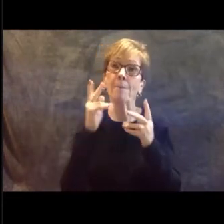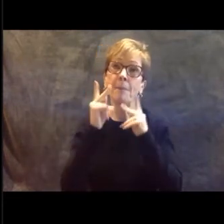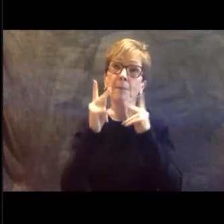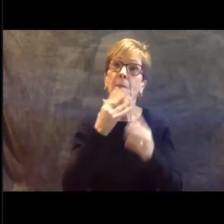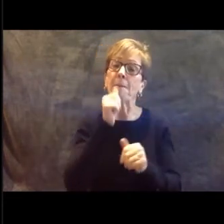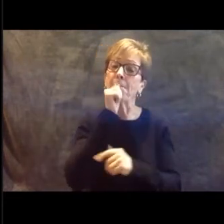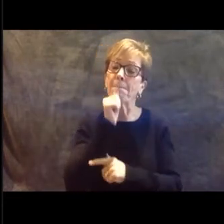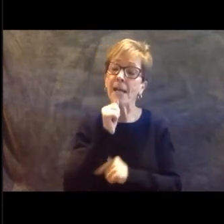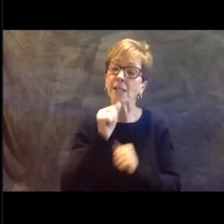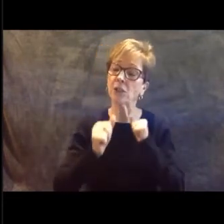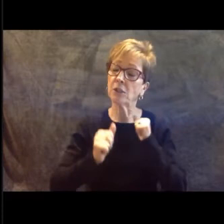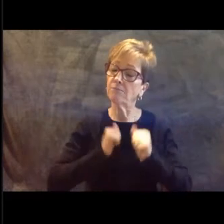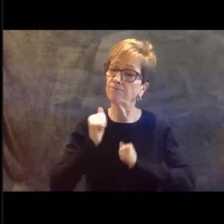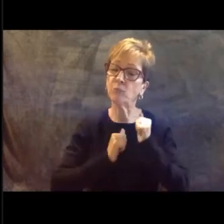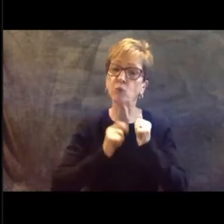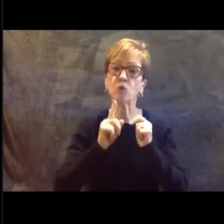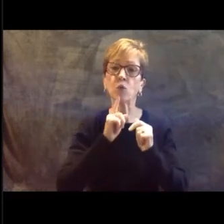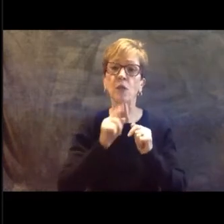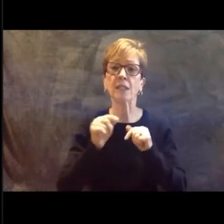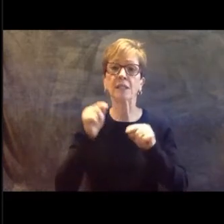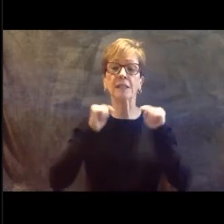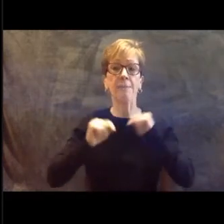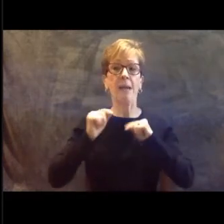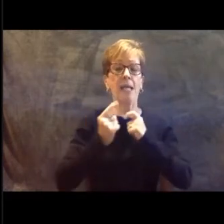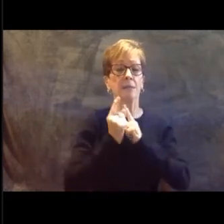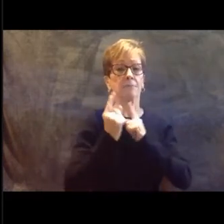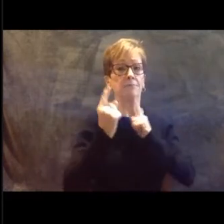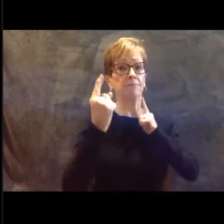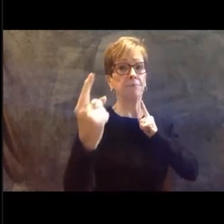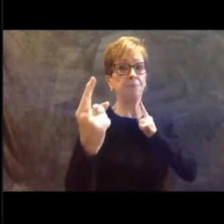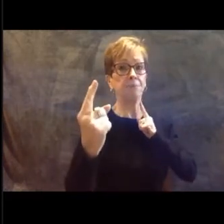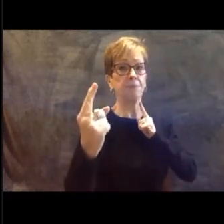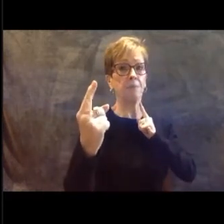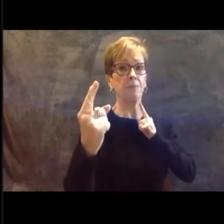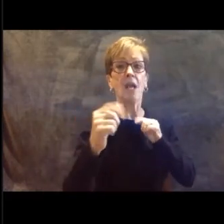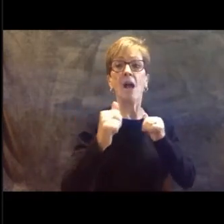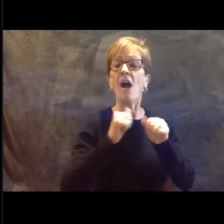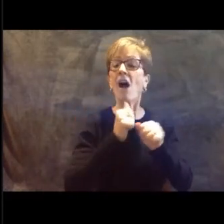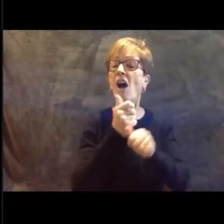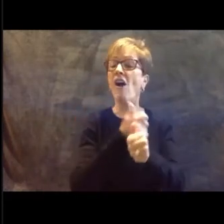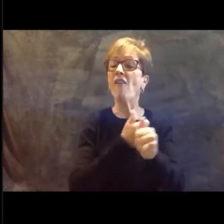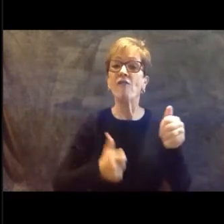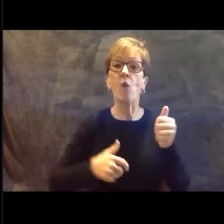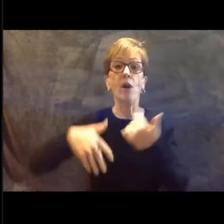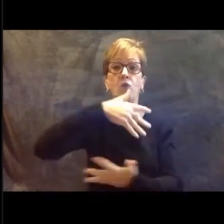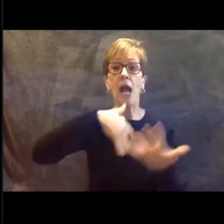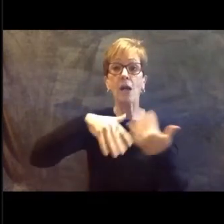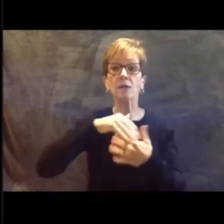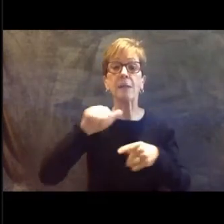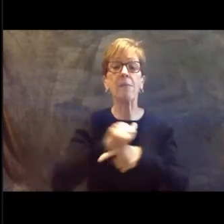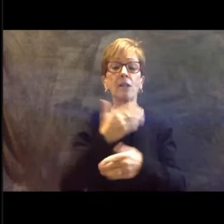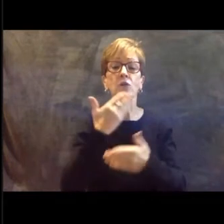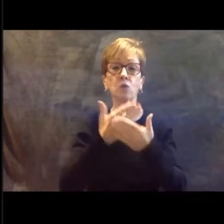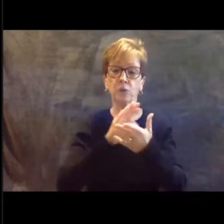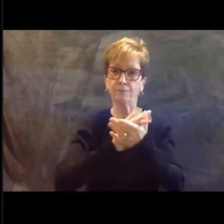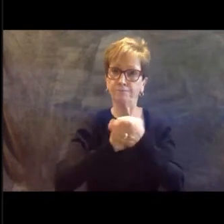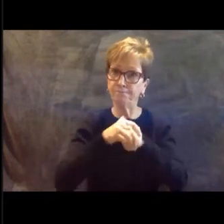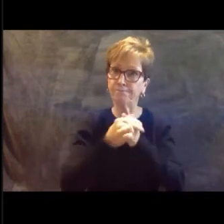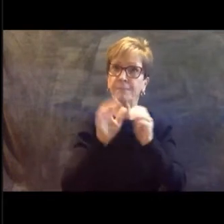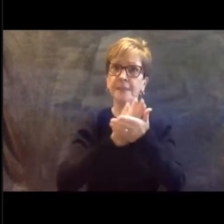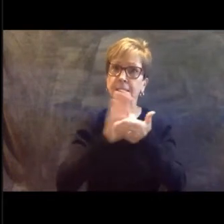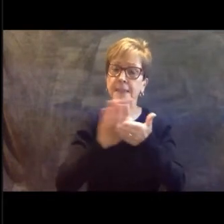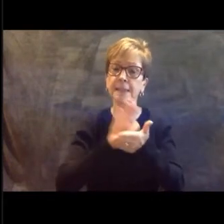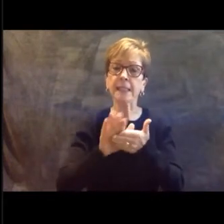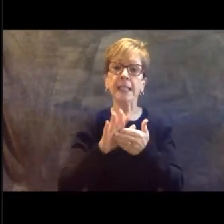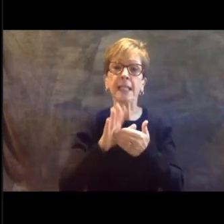Continue to mask up and maintain social distance. Avoid crowds and practice good hygiene. And if you weren't among the